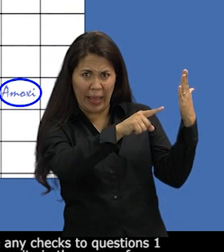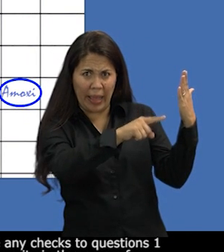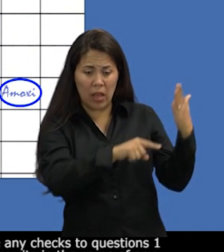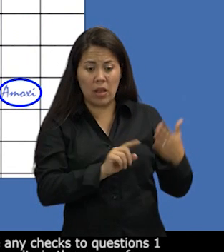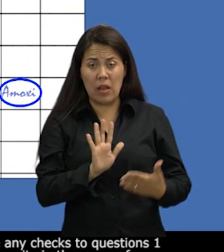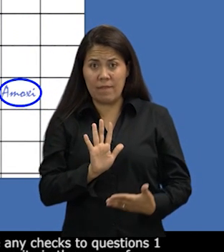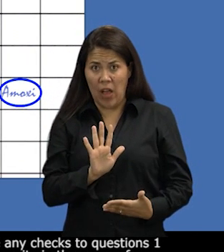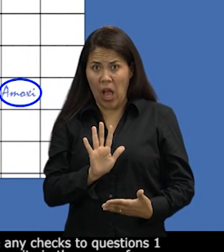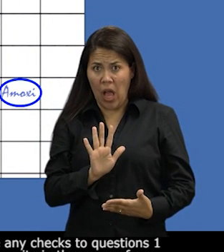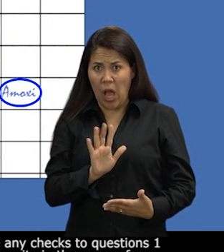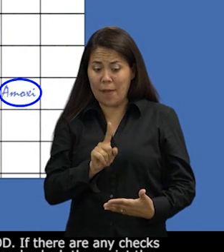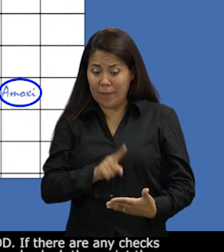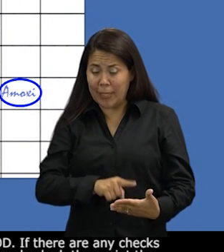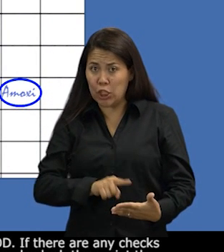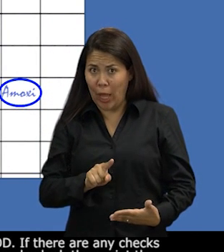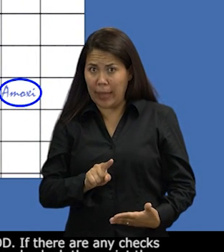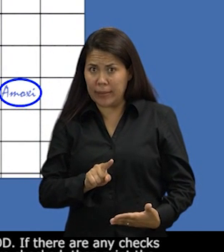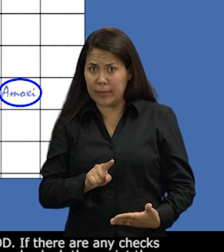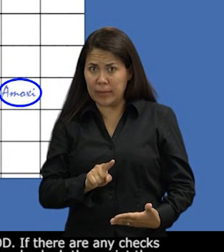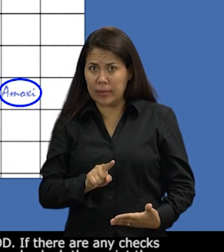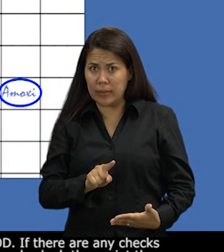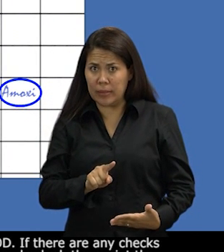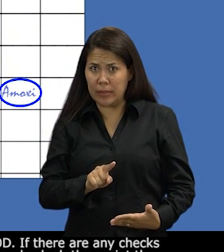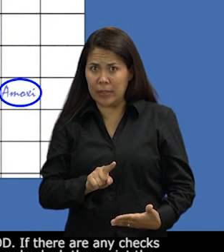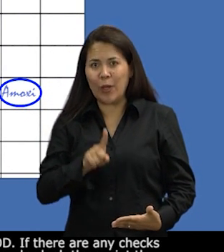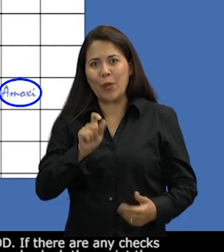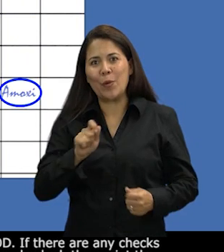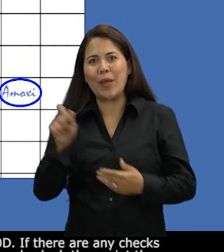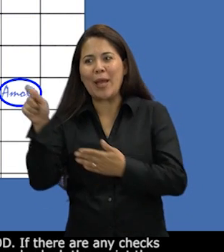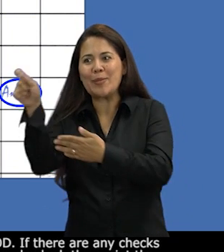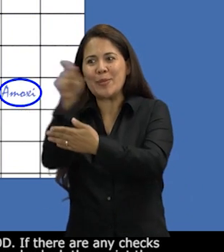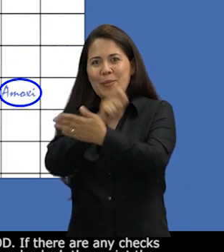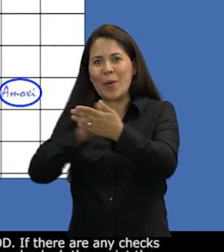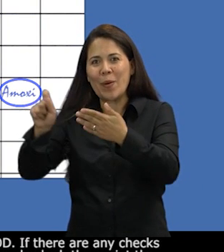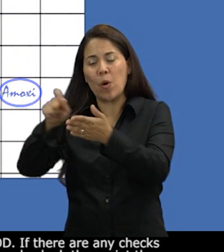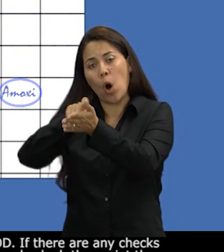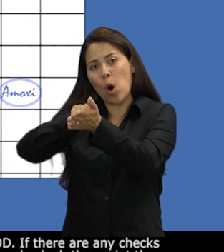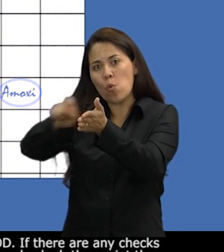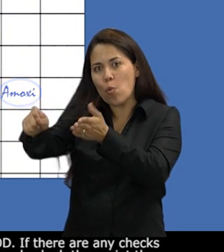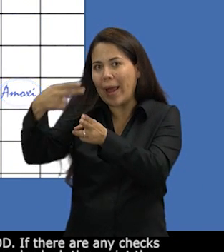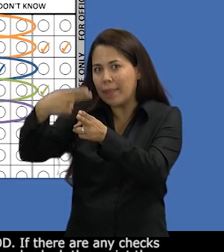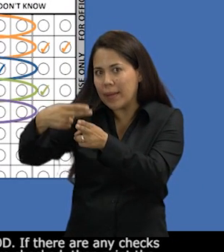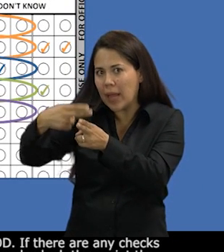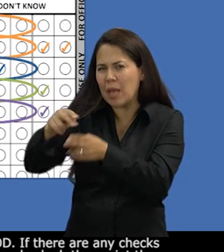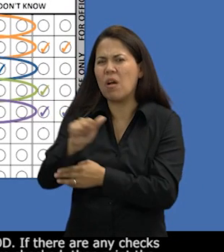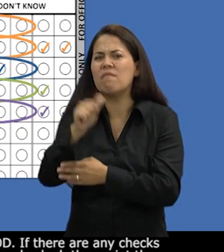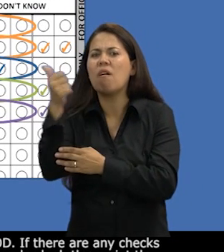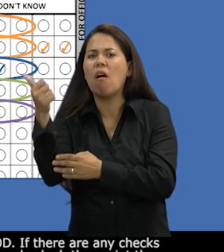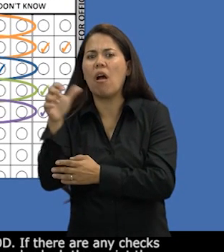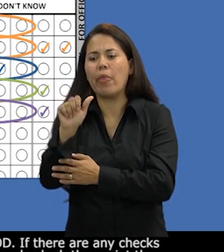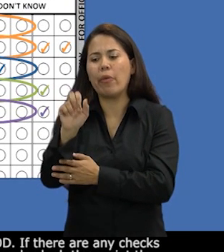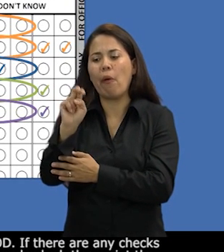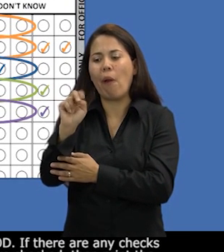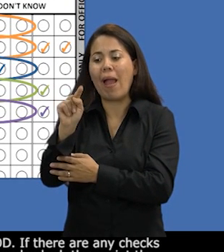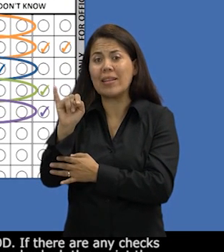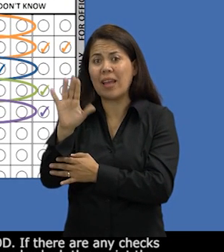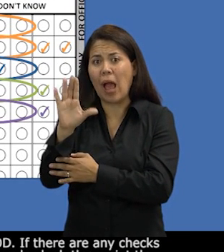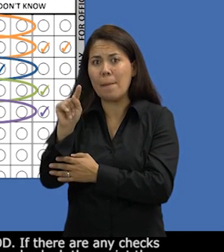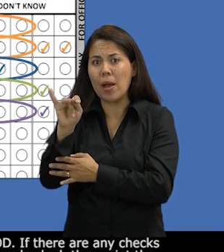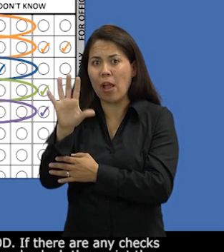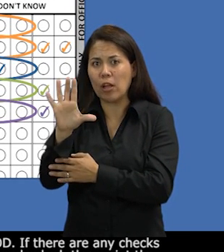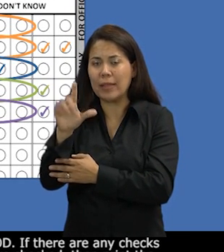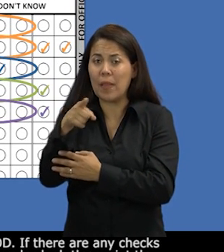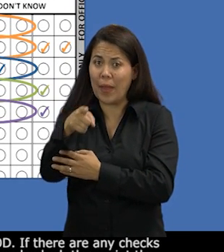write in the name of any other antibiotic which may be available at your pod. If there are any checks to